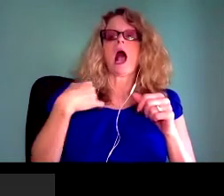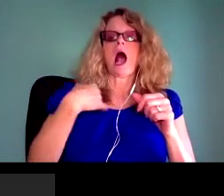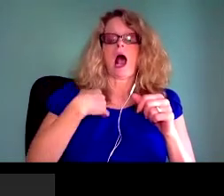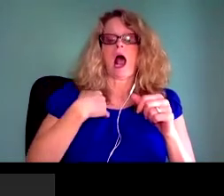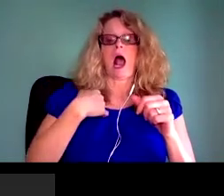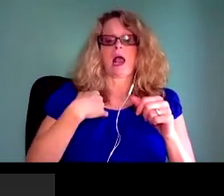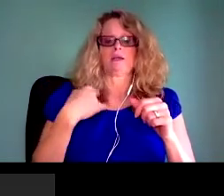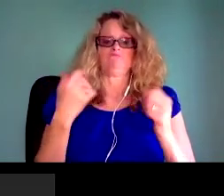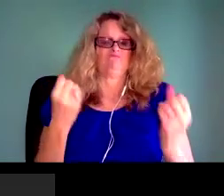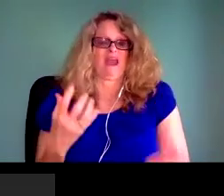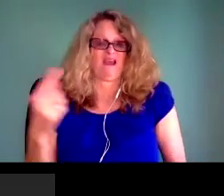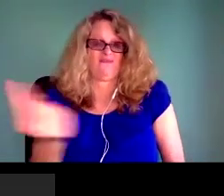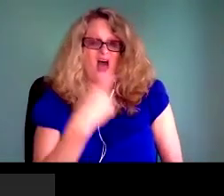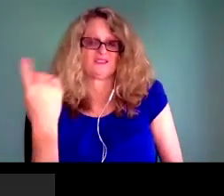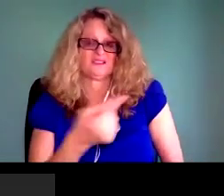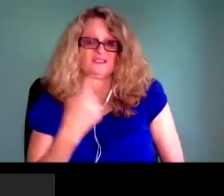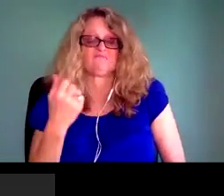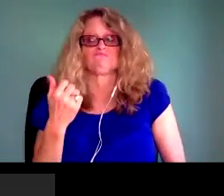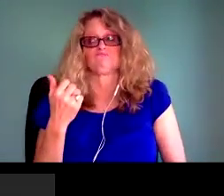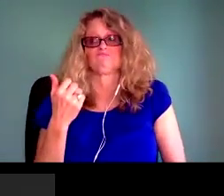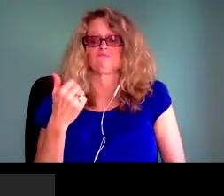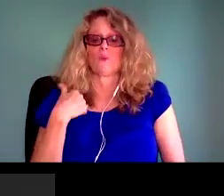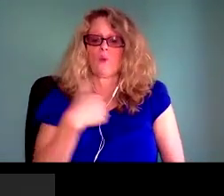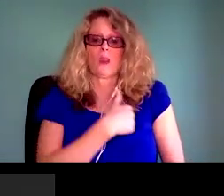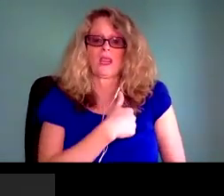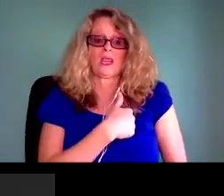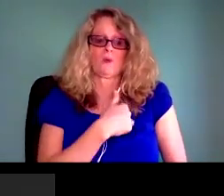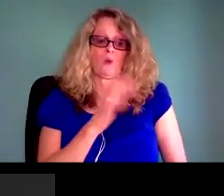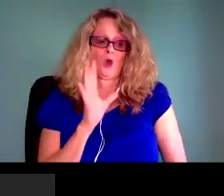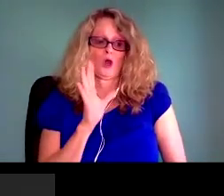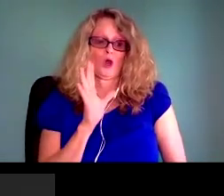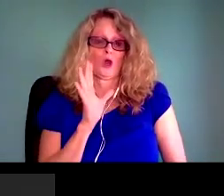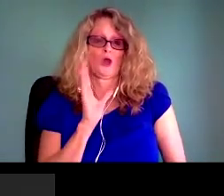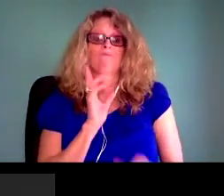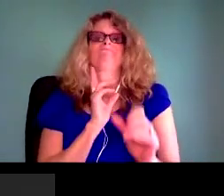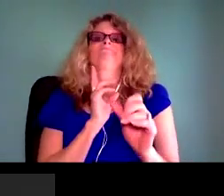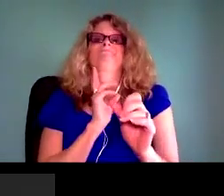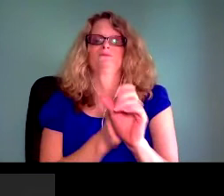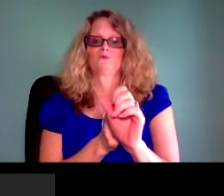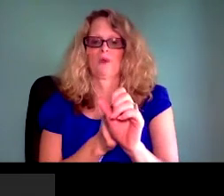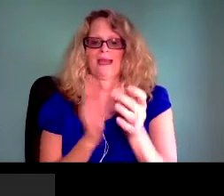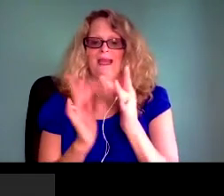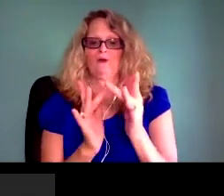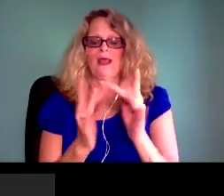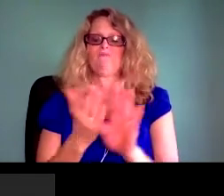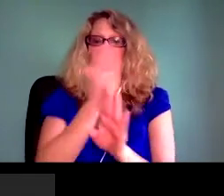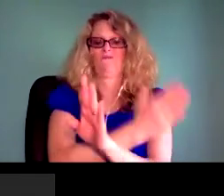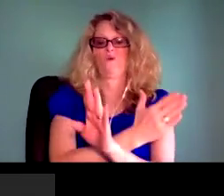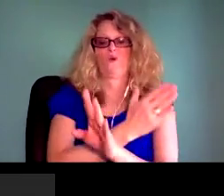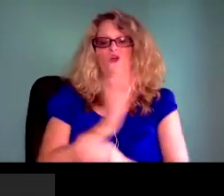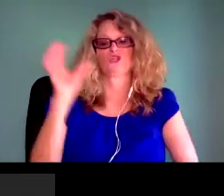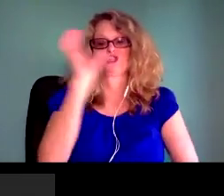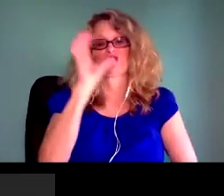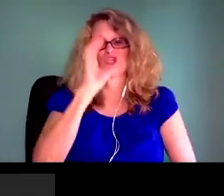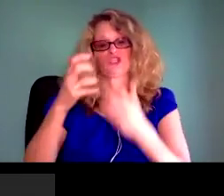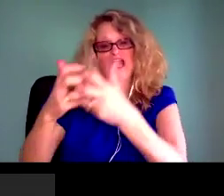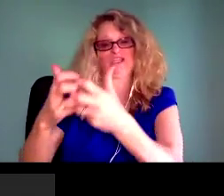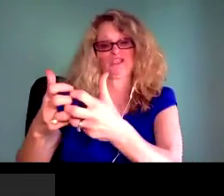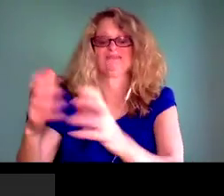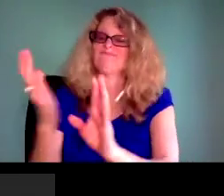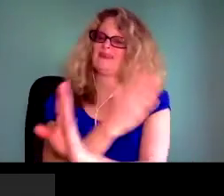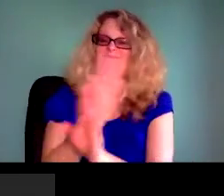People understood kind of the, let's say, the precarious and fragile, if anything,